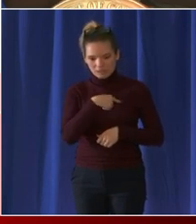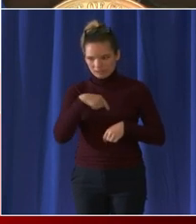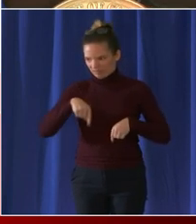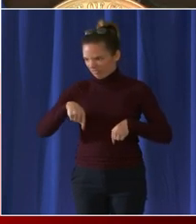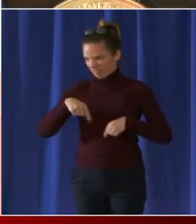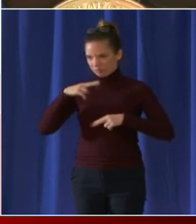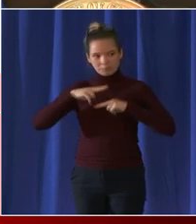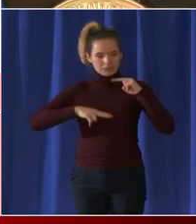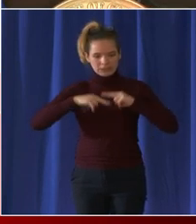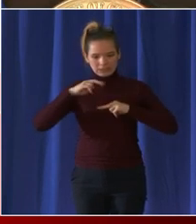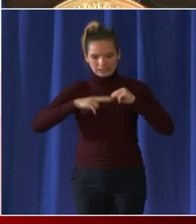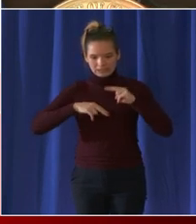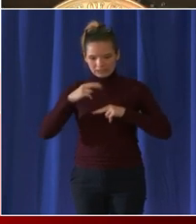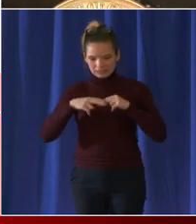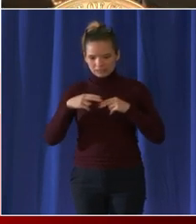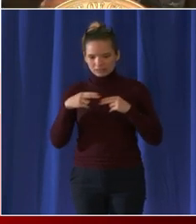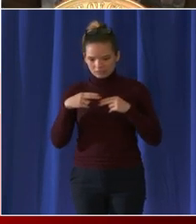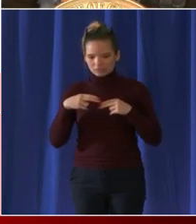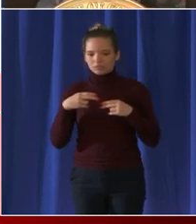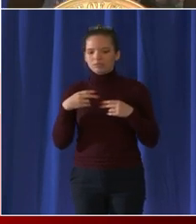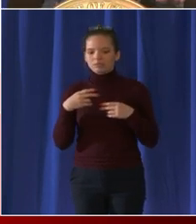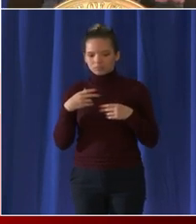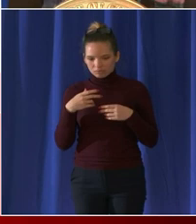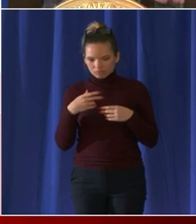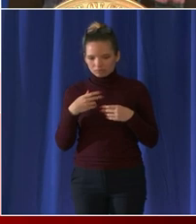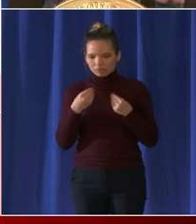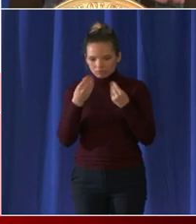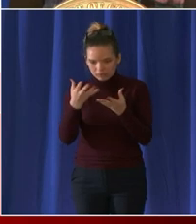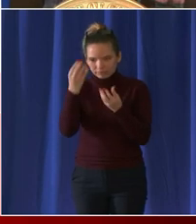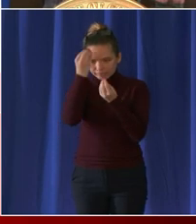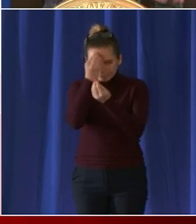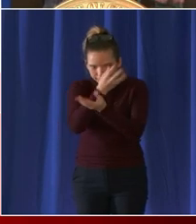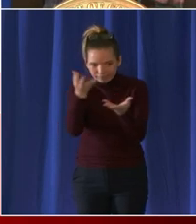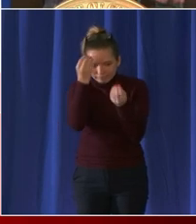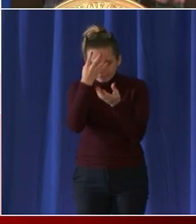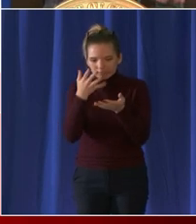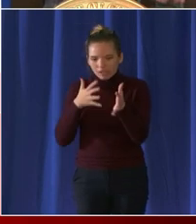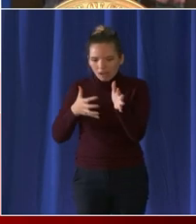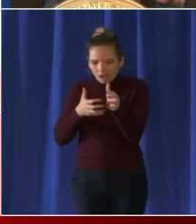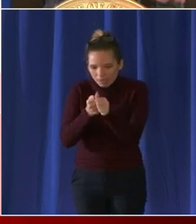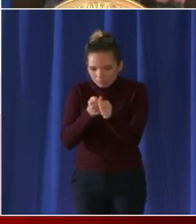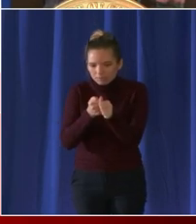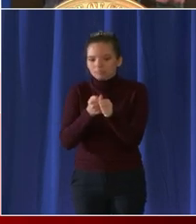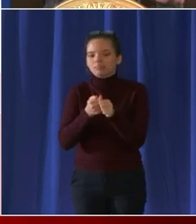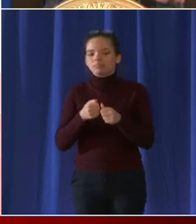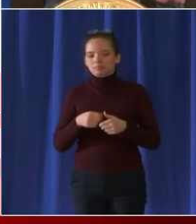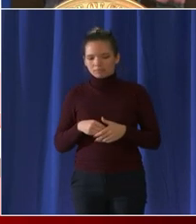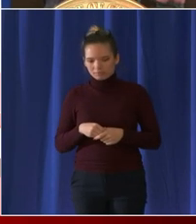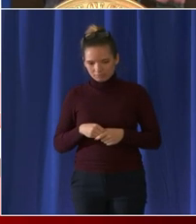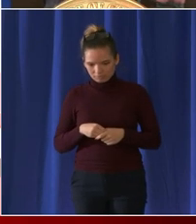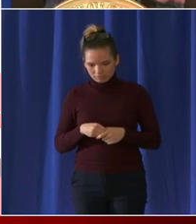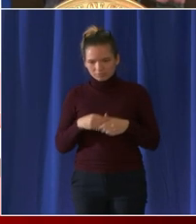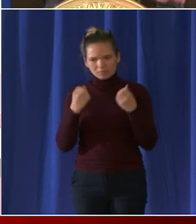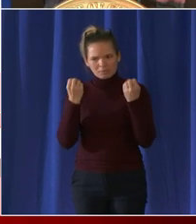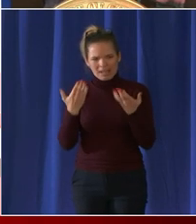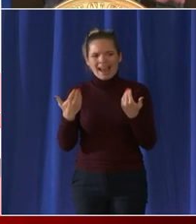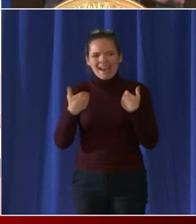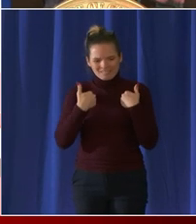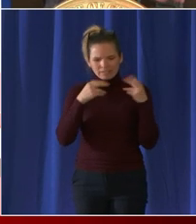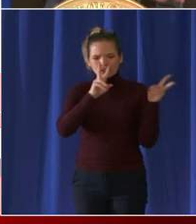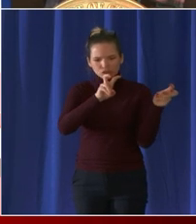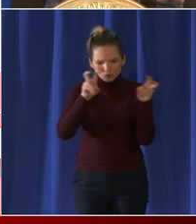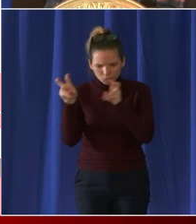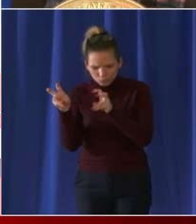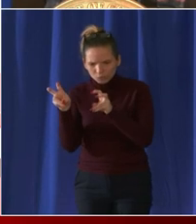situational update to DC residents on a number of issues affecting the district in